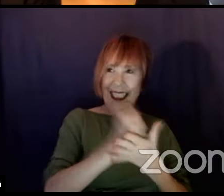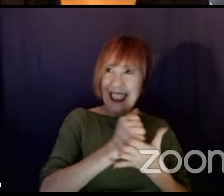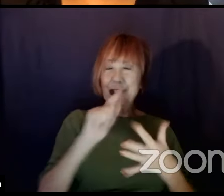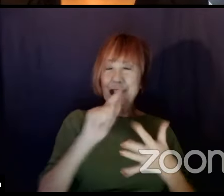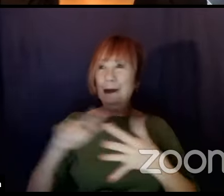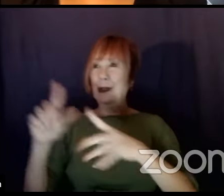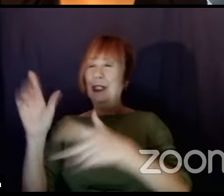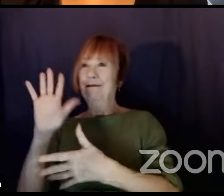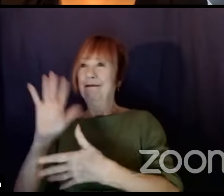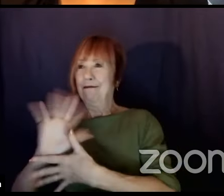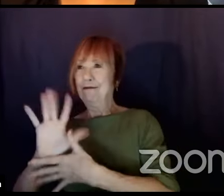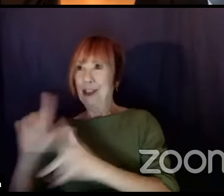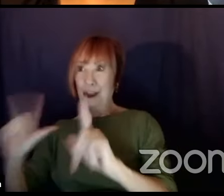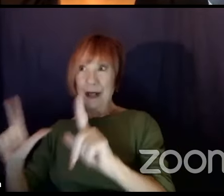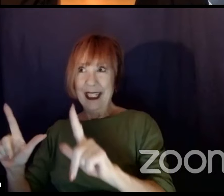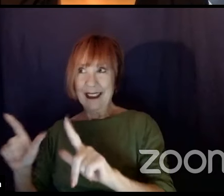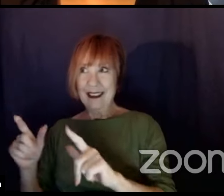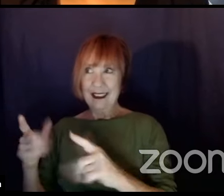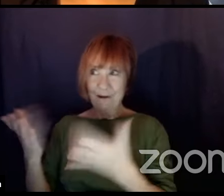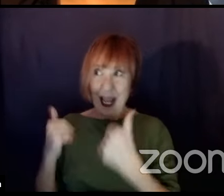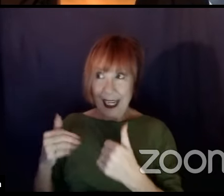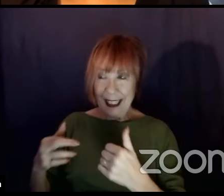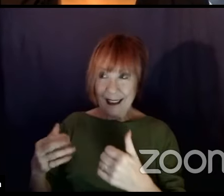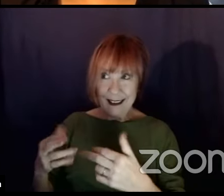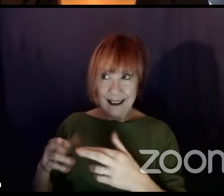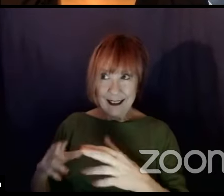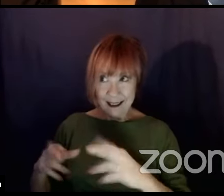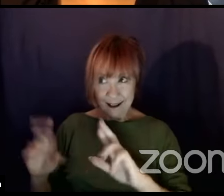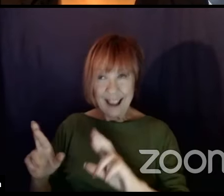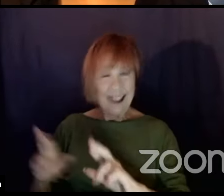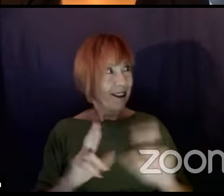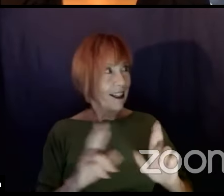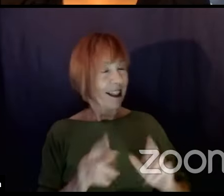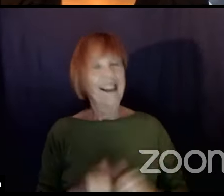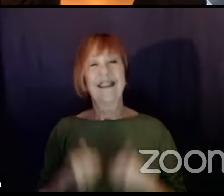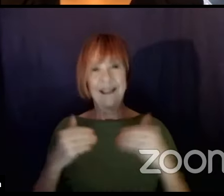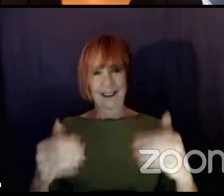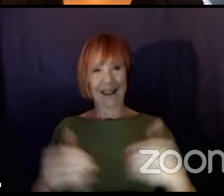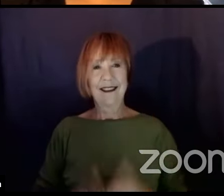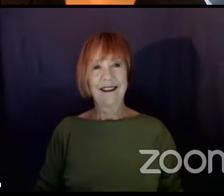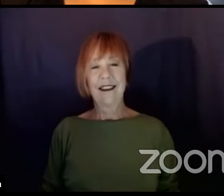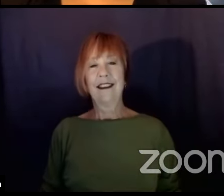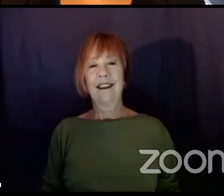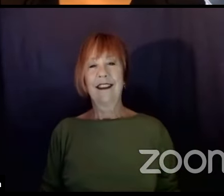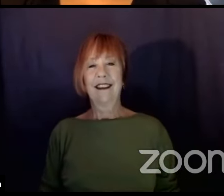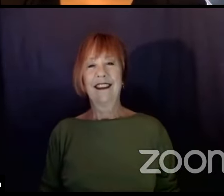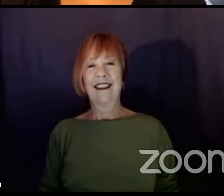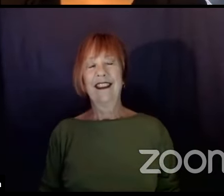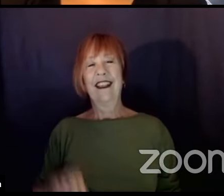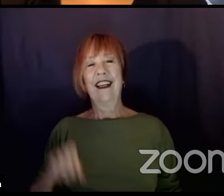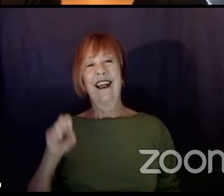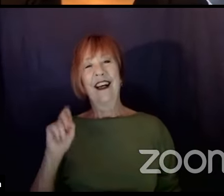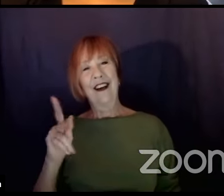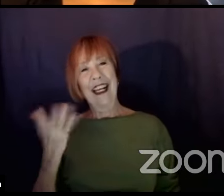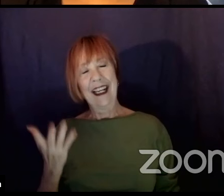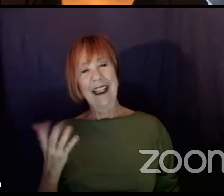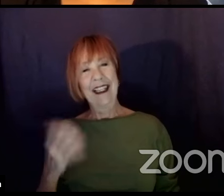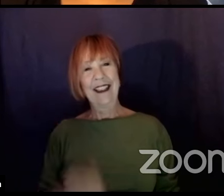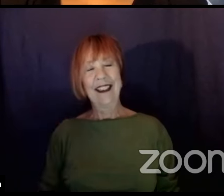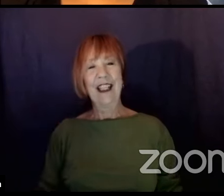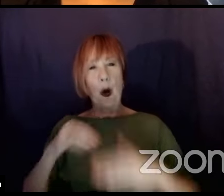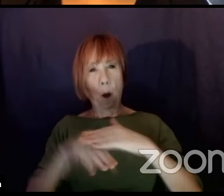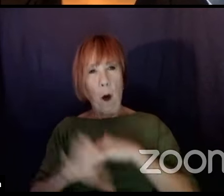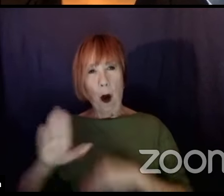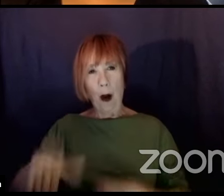seconds. Tell us all about you. You ready? I'm ready. Here we go. Okay, so born and